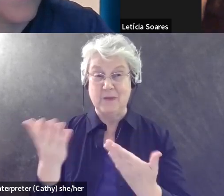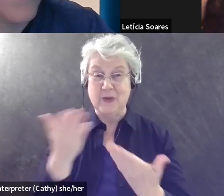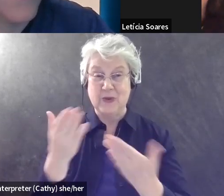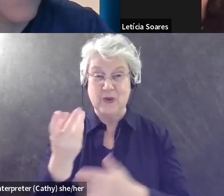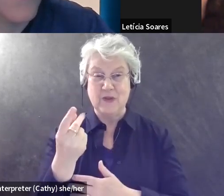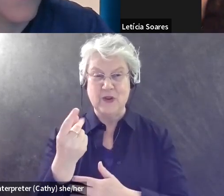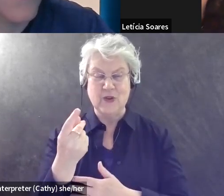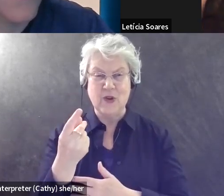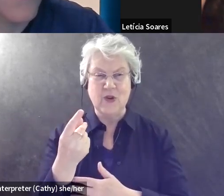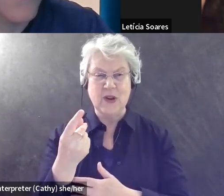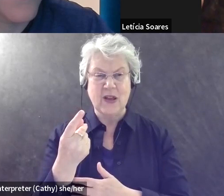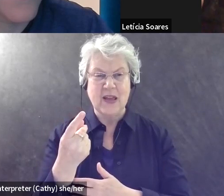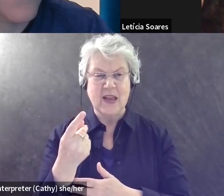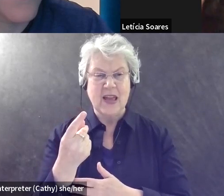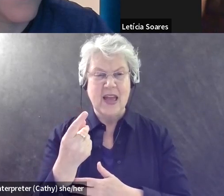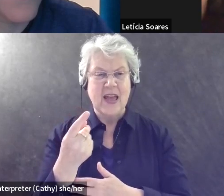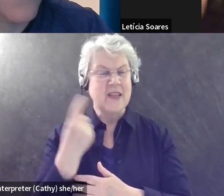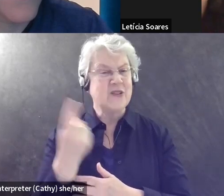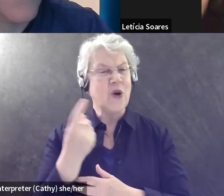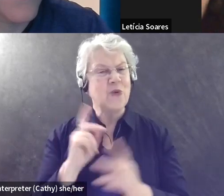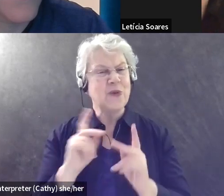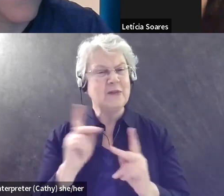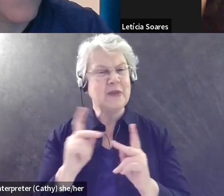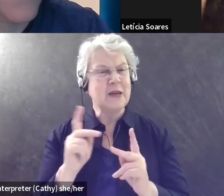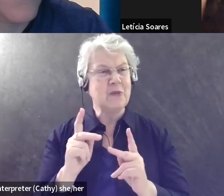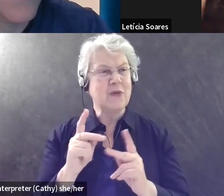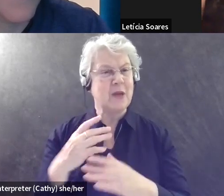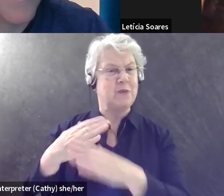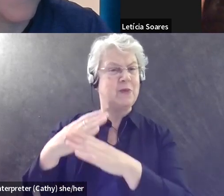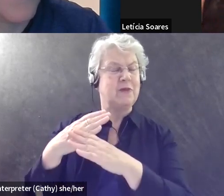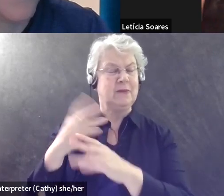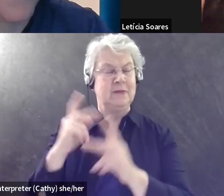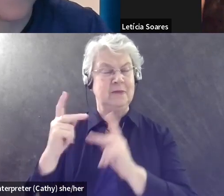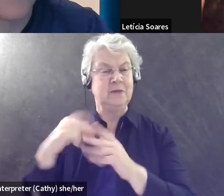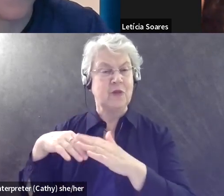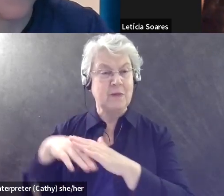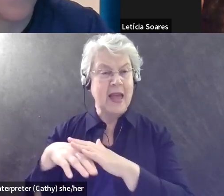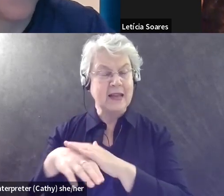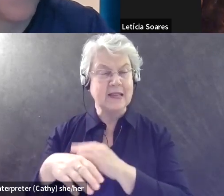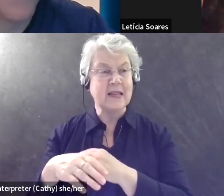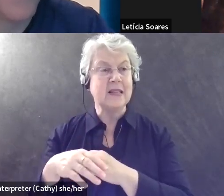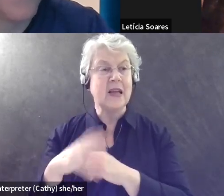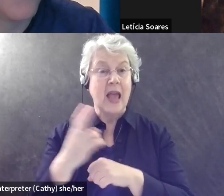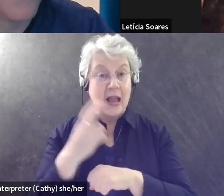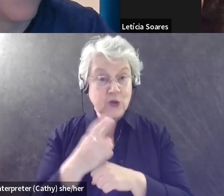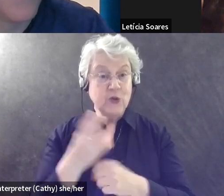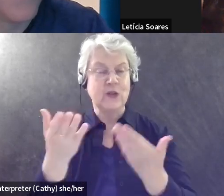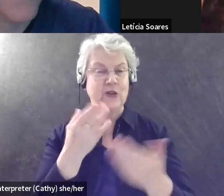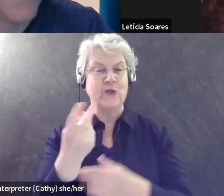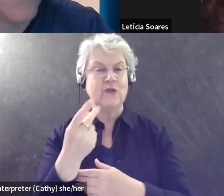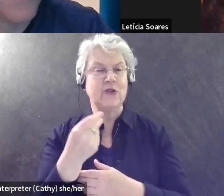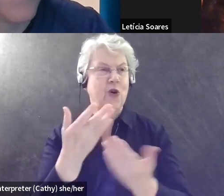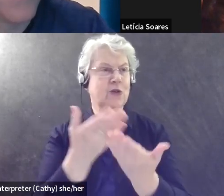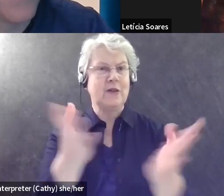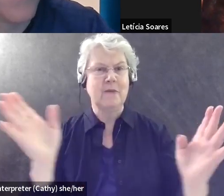these things, gatekeeping people from accessing these things in public, uh, spaces. So I,